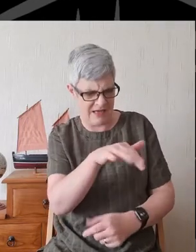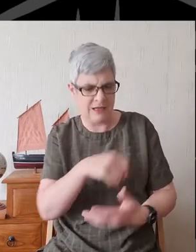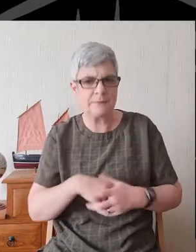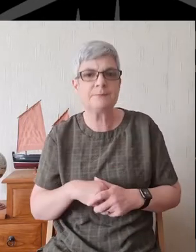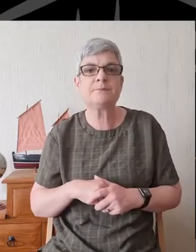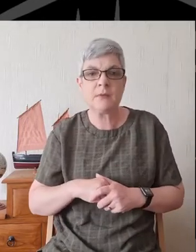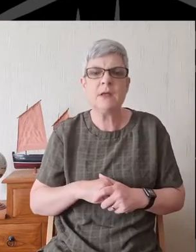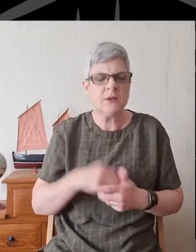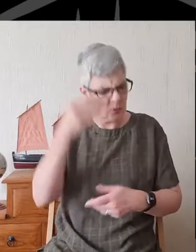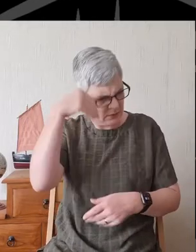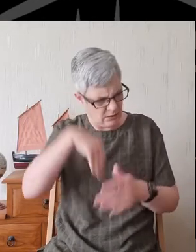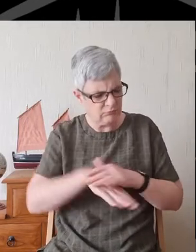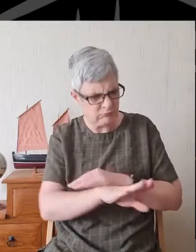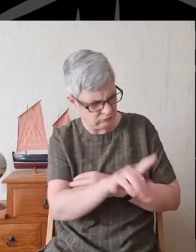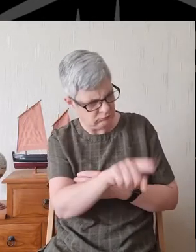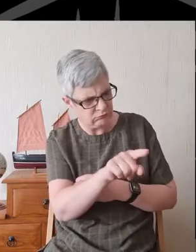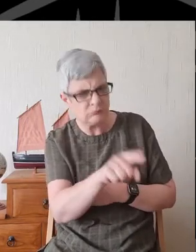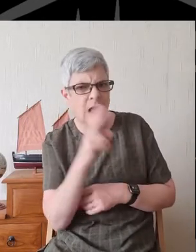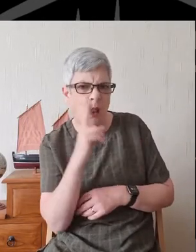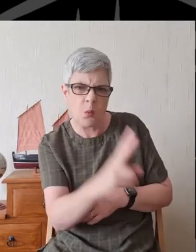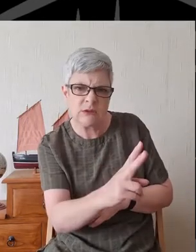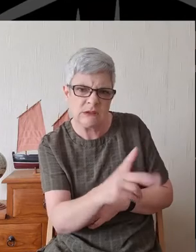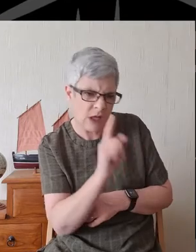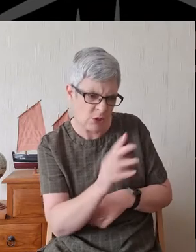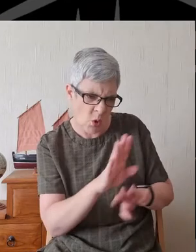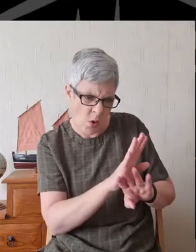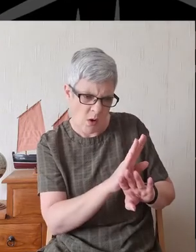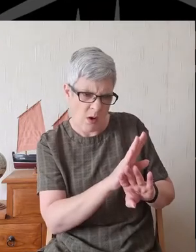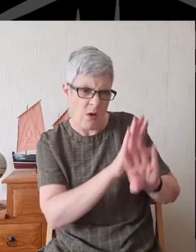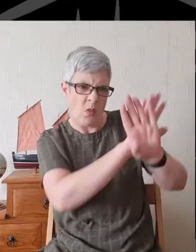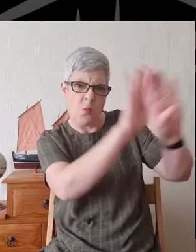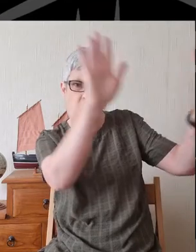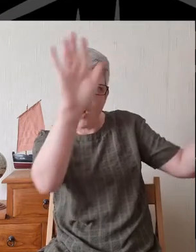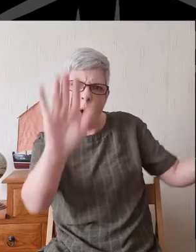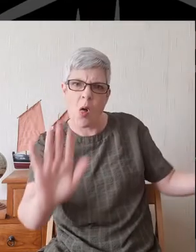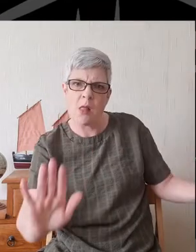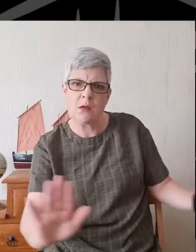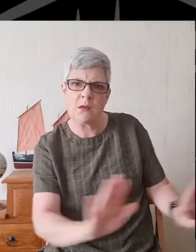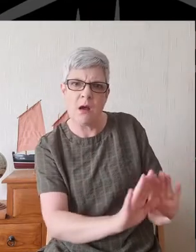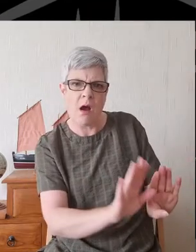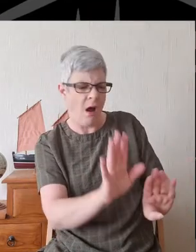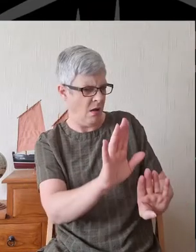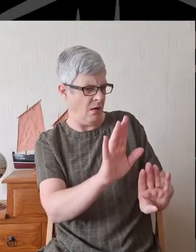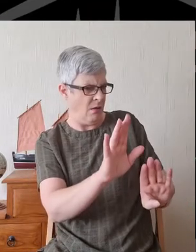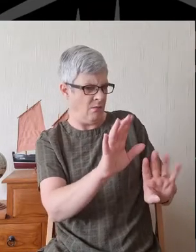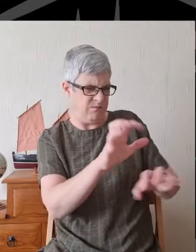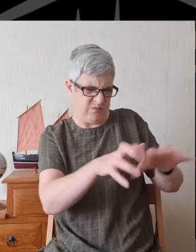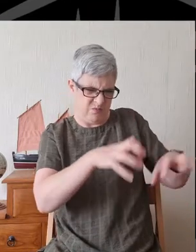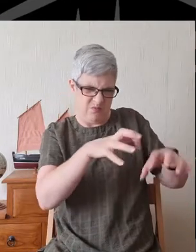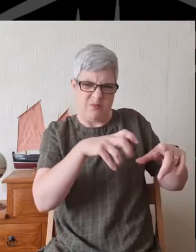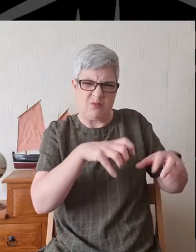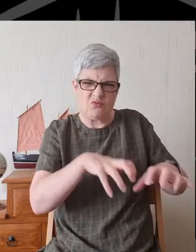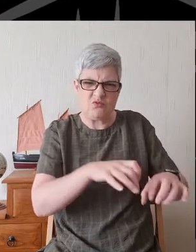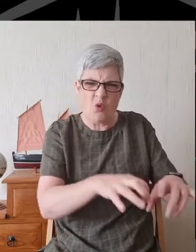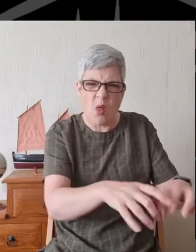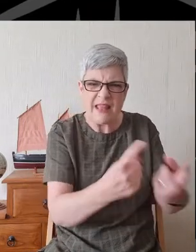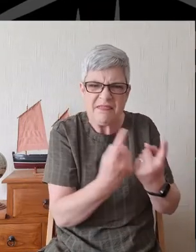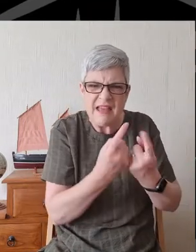here. So I went in and looked, and I saw portrayed all over the walls, all kinds of crawling things and unclean animals,